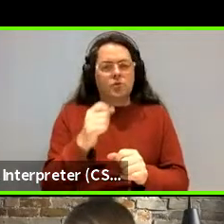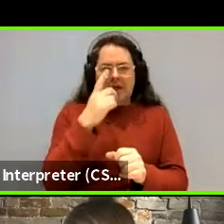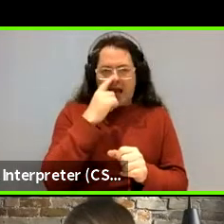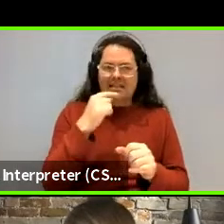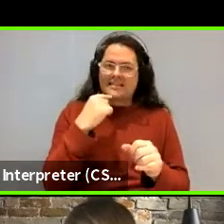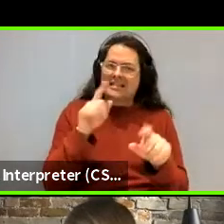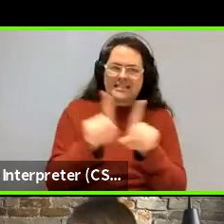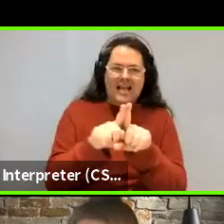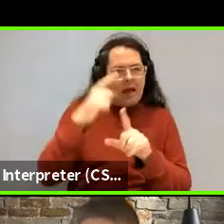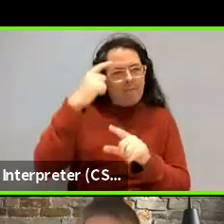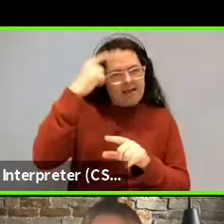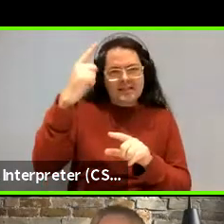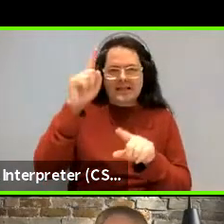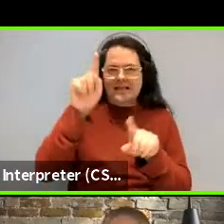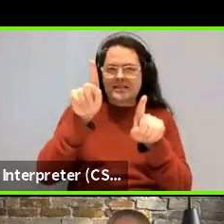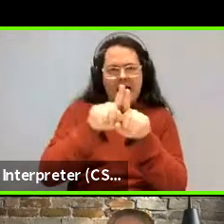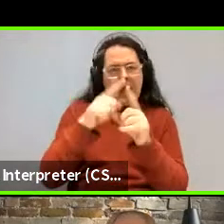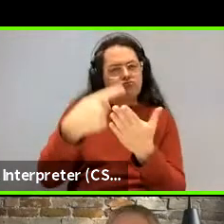same principles.